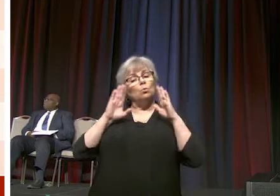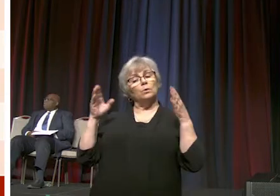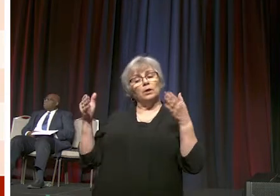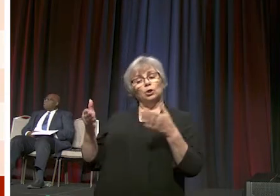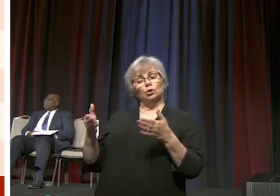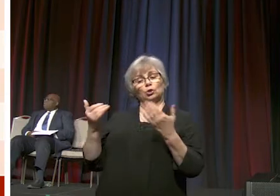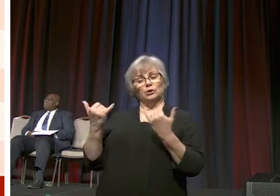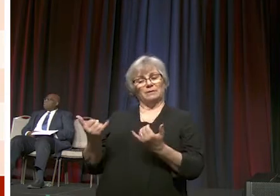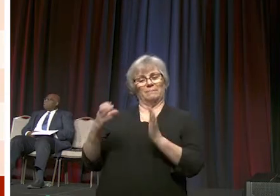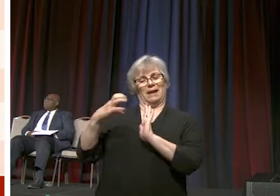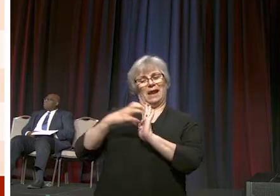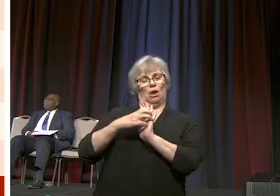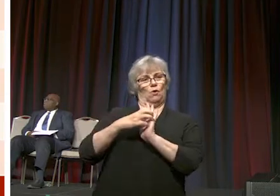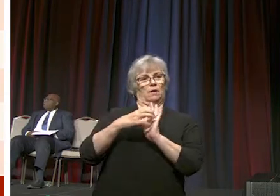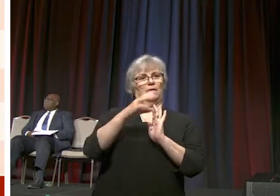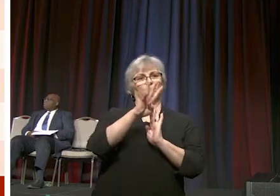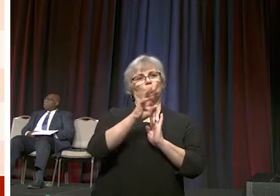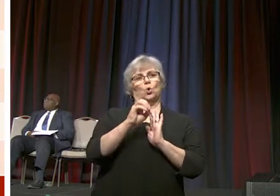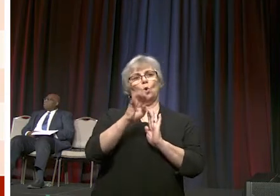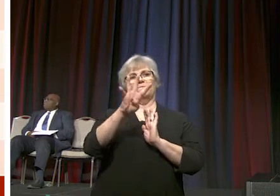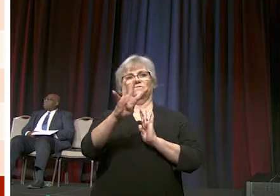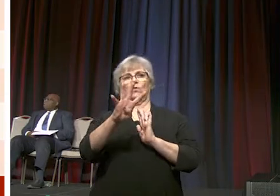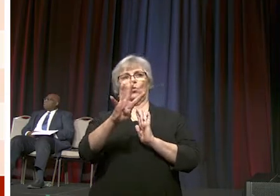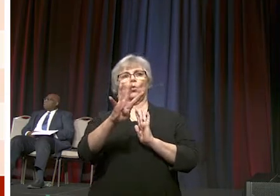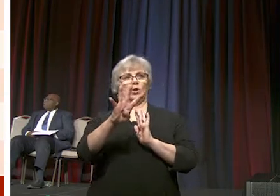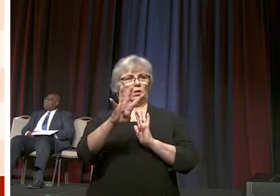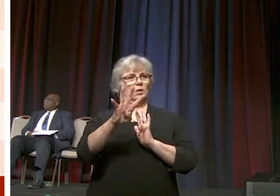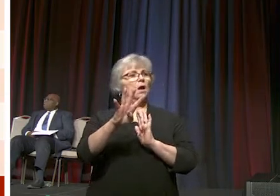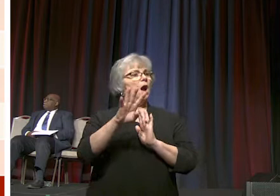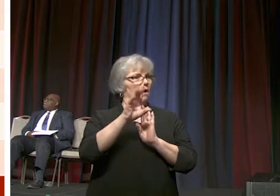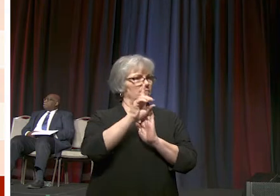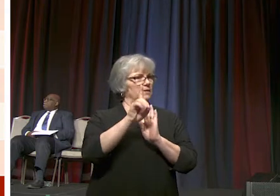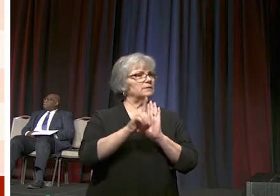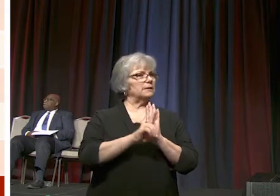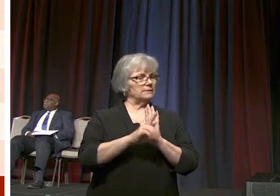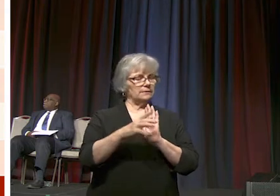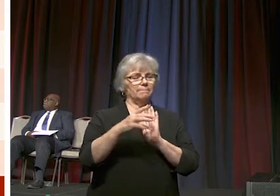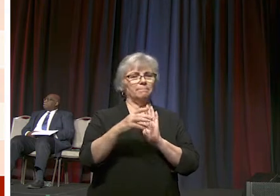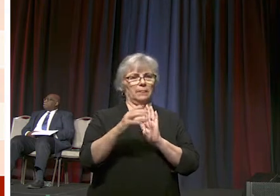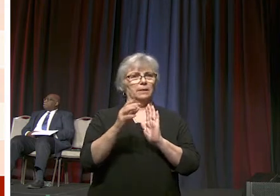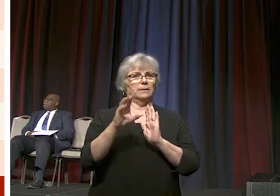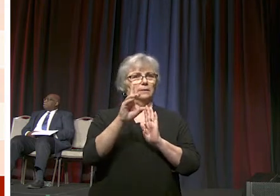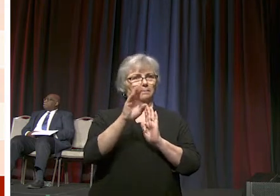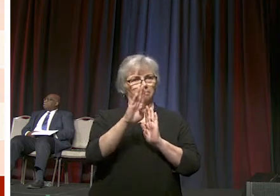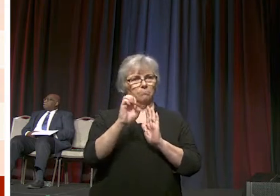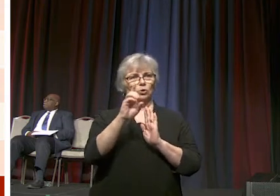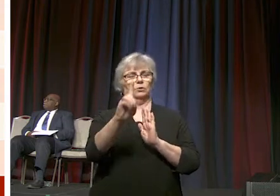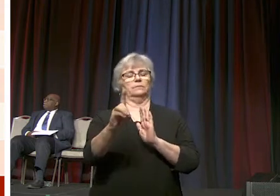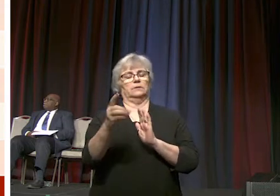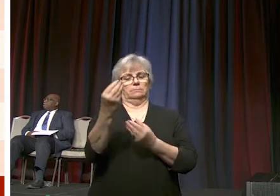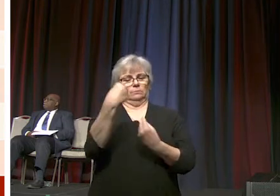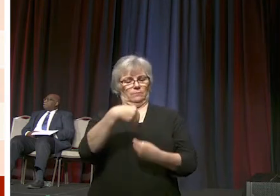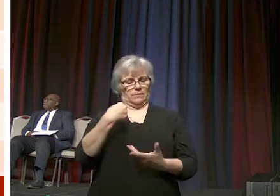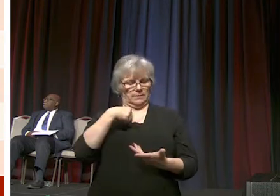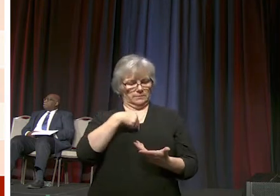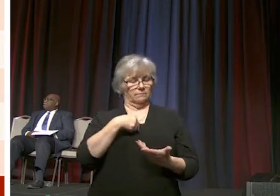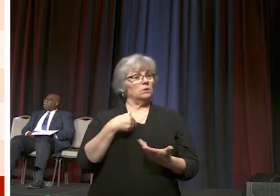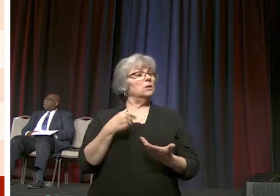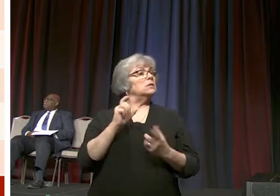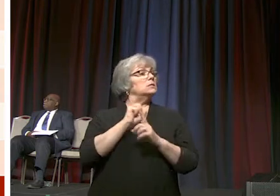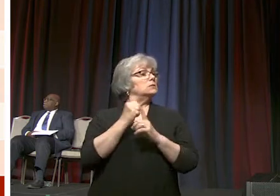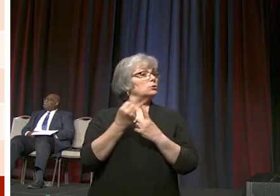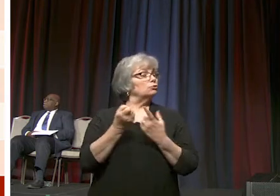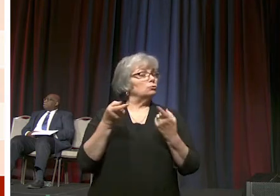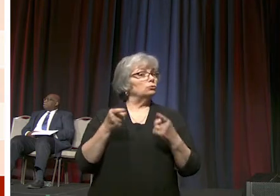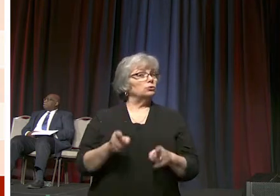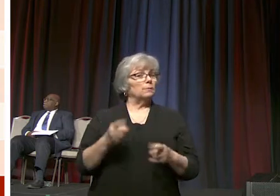paragraph 404 of the discipline provides to us and in this situation what we did see